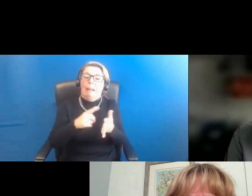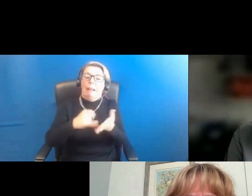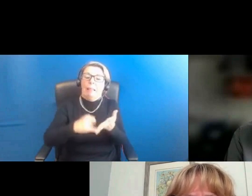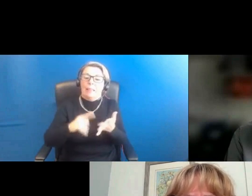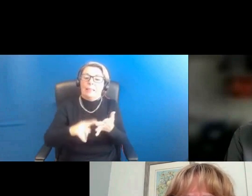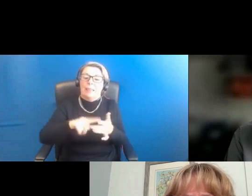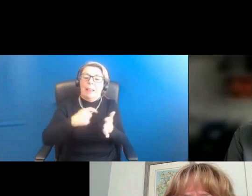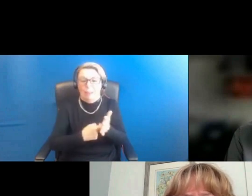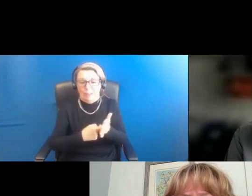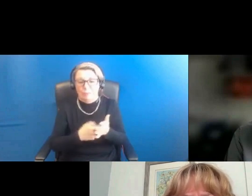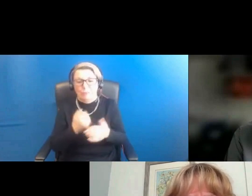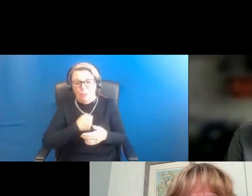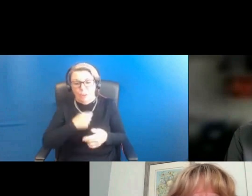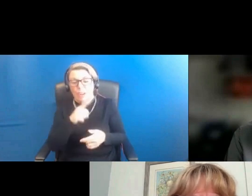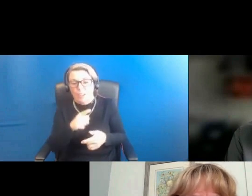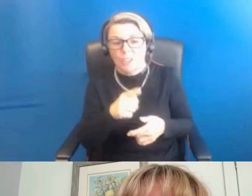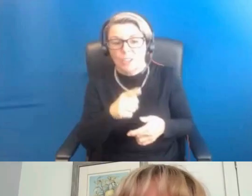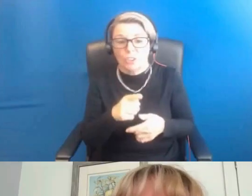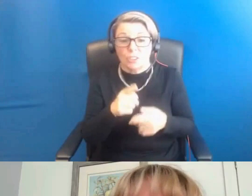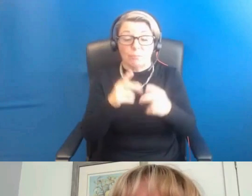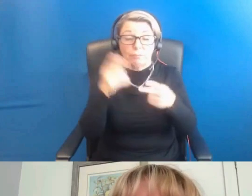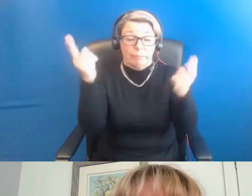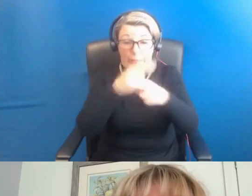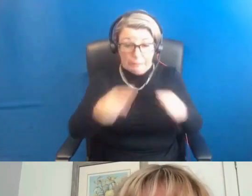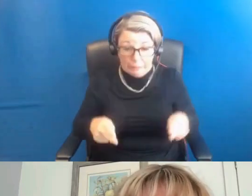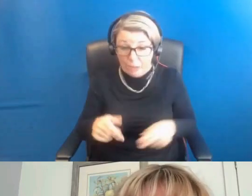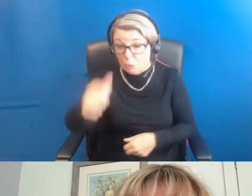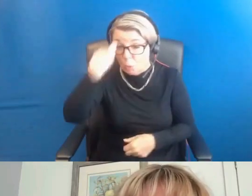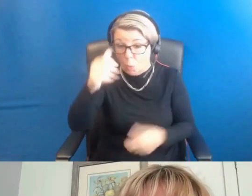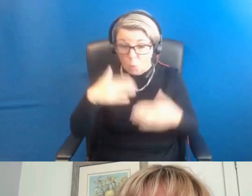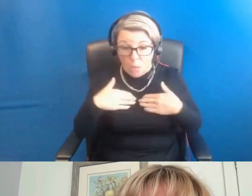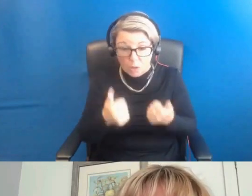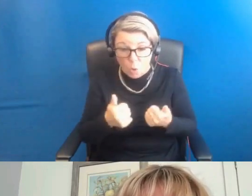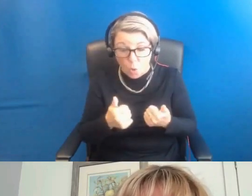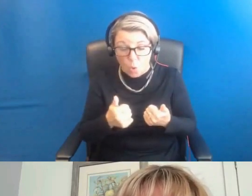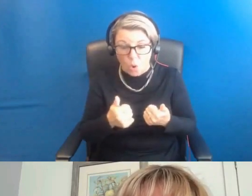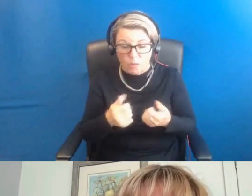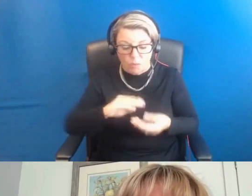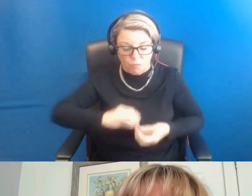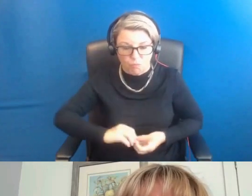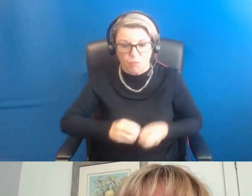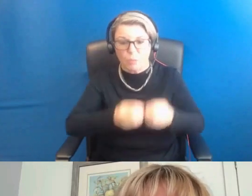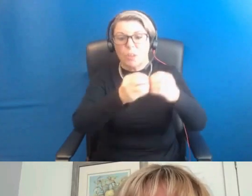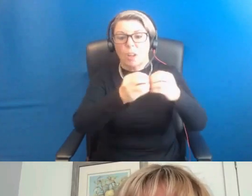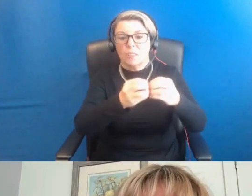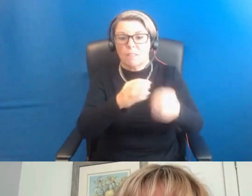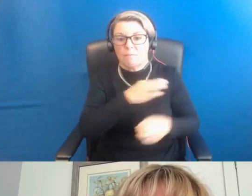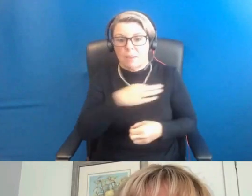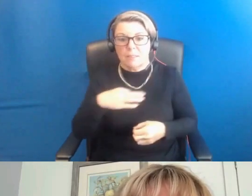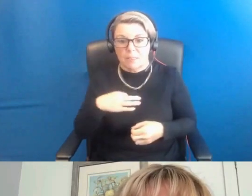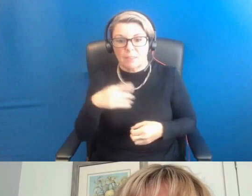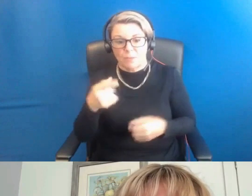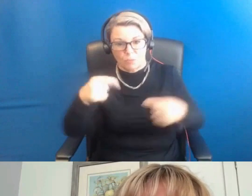but she's internationally renowned in the field of reproductive medicine. We're delighted to have her today. And she's currently